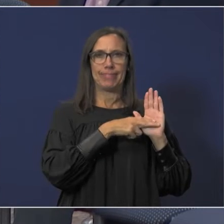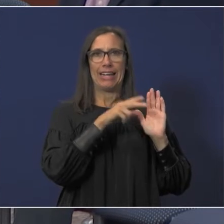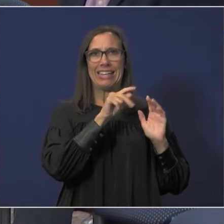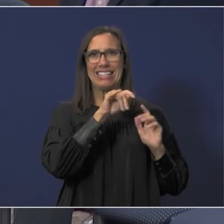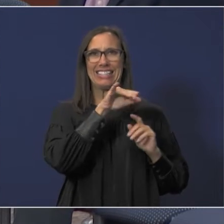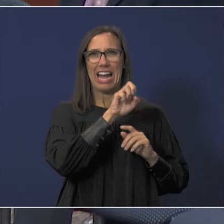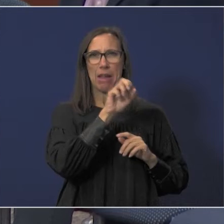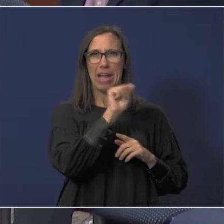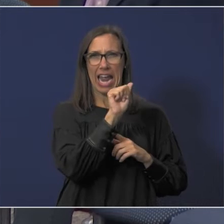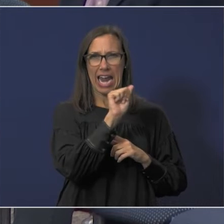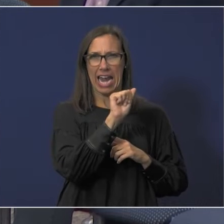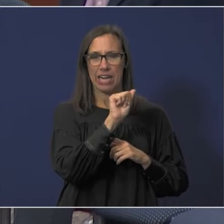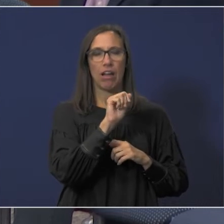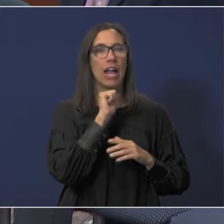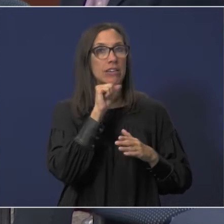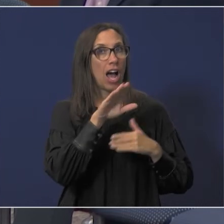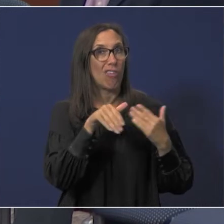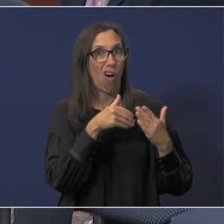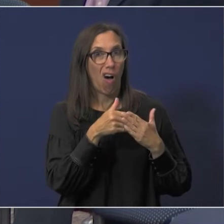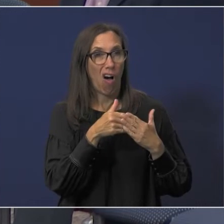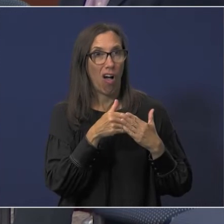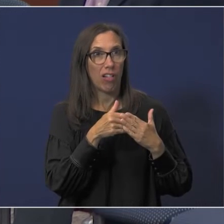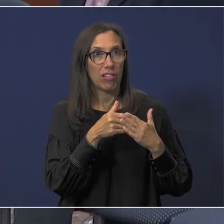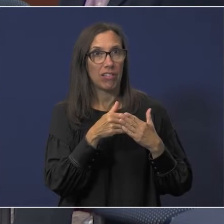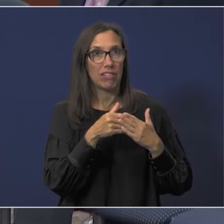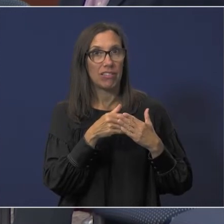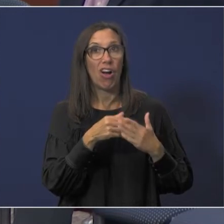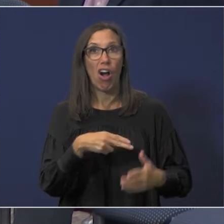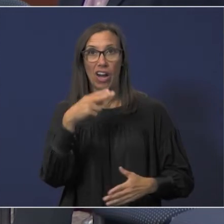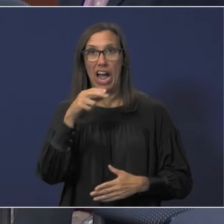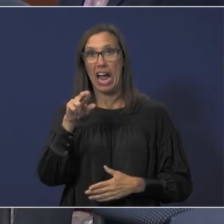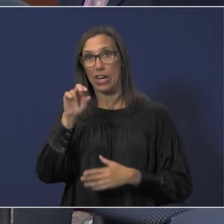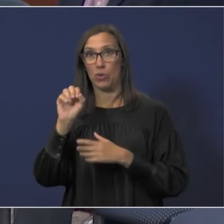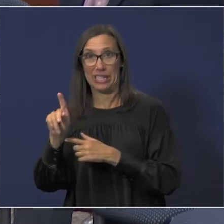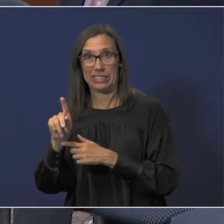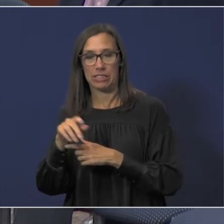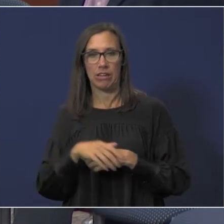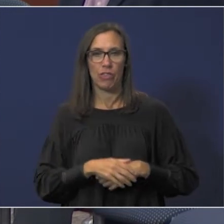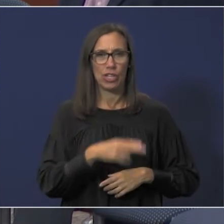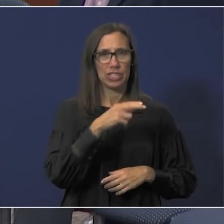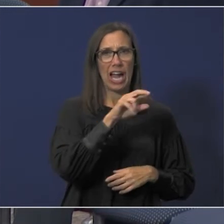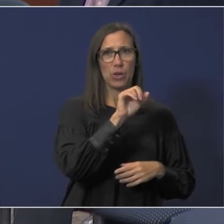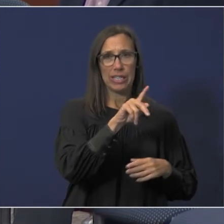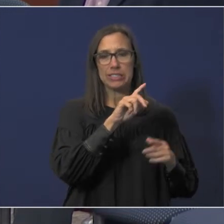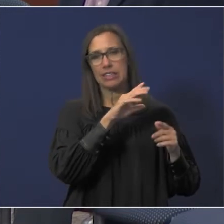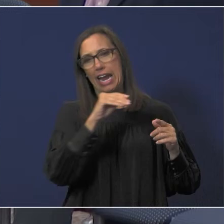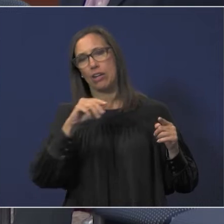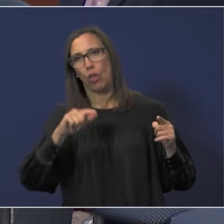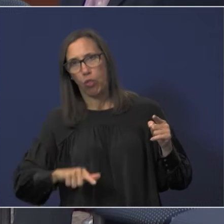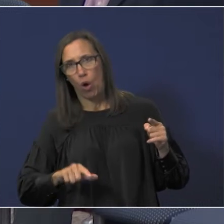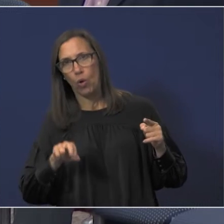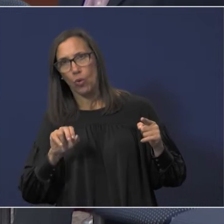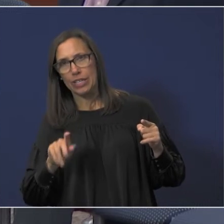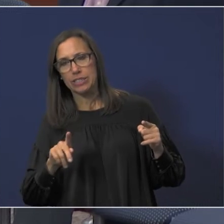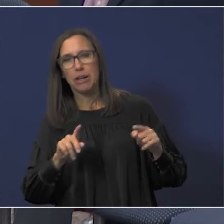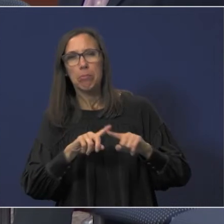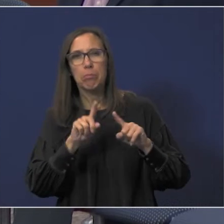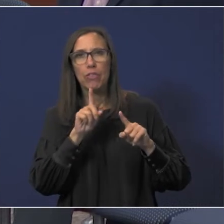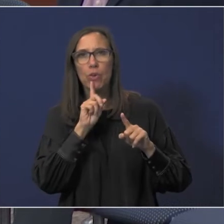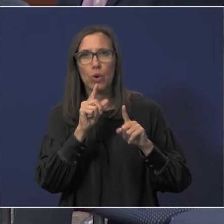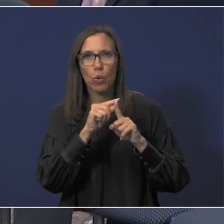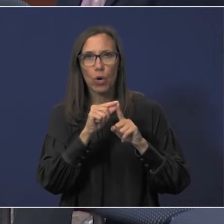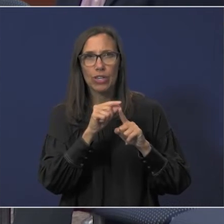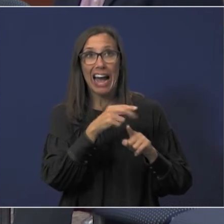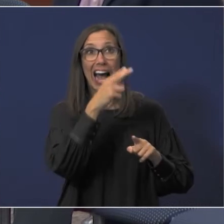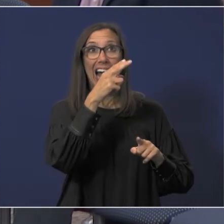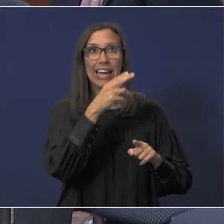now not all type a programs are going to be high risk so there's high risk and there's low risk or actually the terminology is there's low